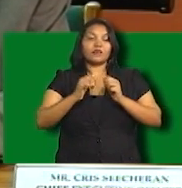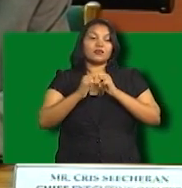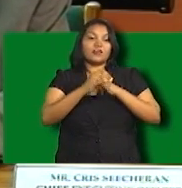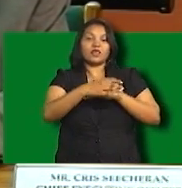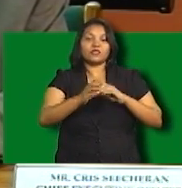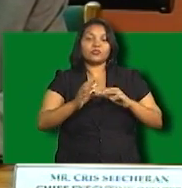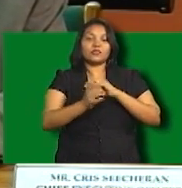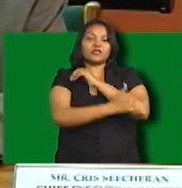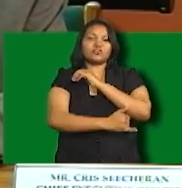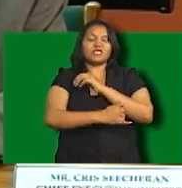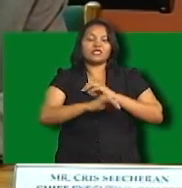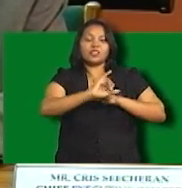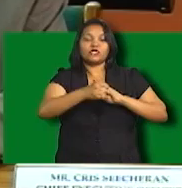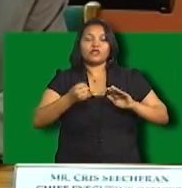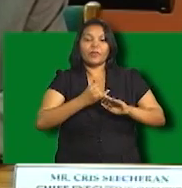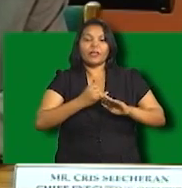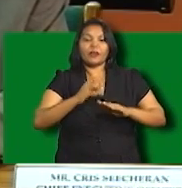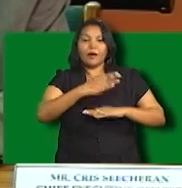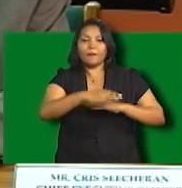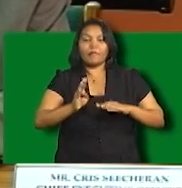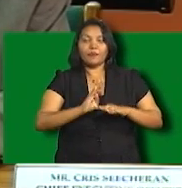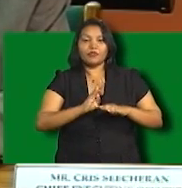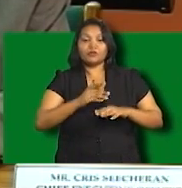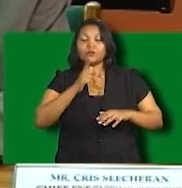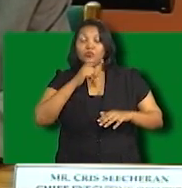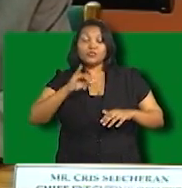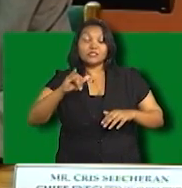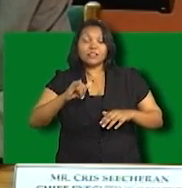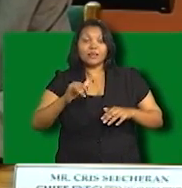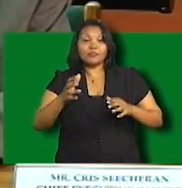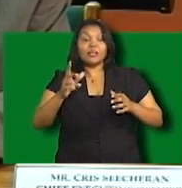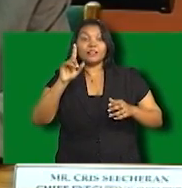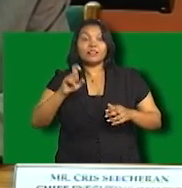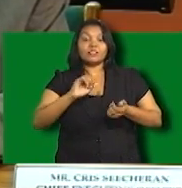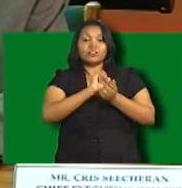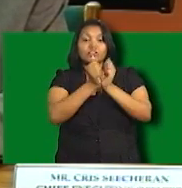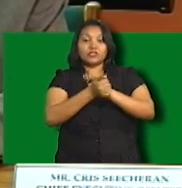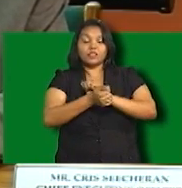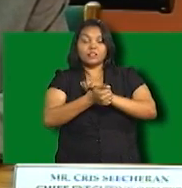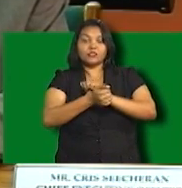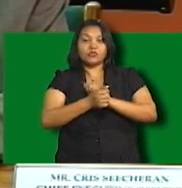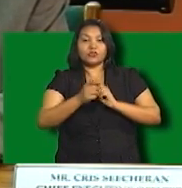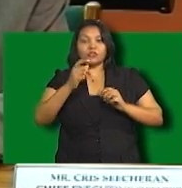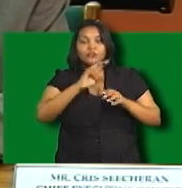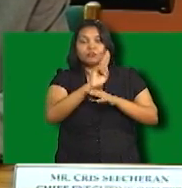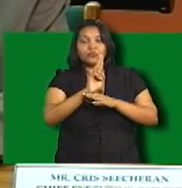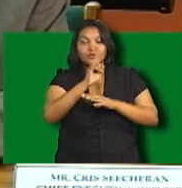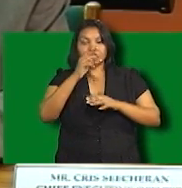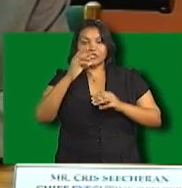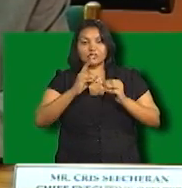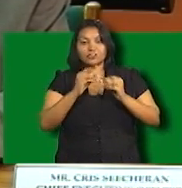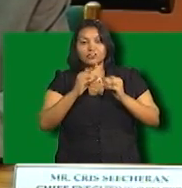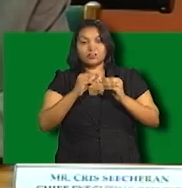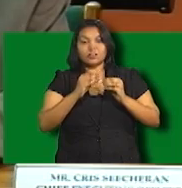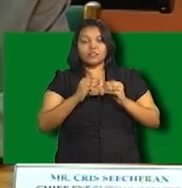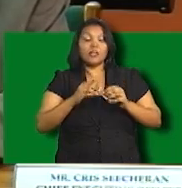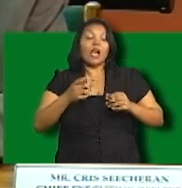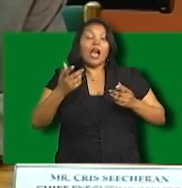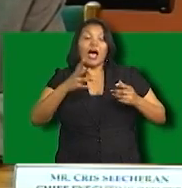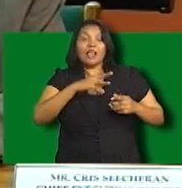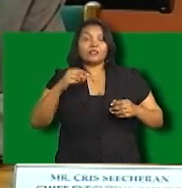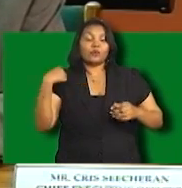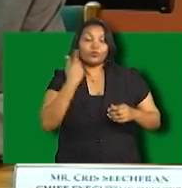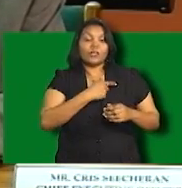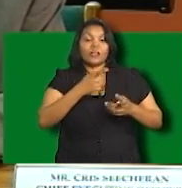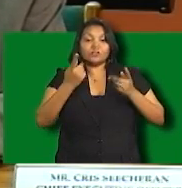Jamaica and Barbados, who are at this point considering an adoption of standard. Our chairman did mention that if it is possible that